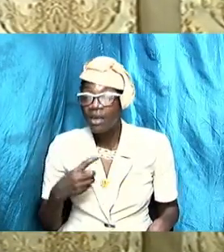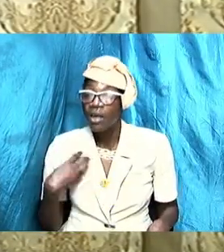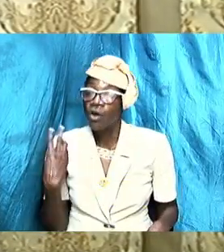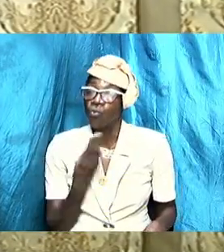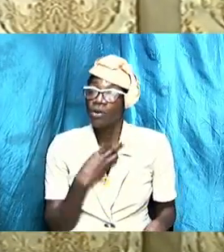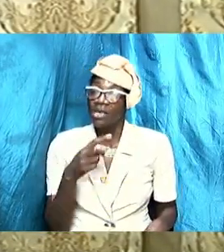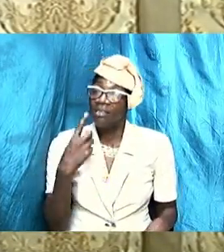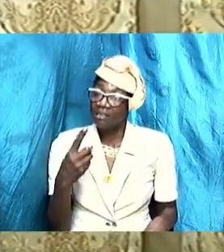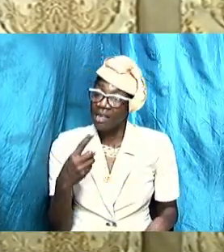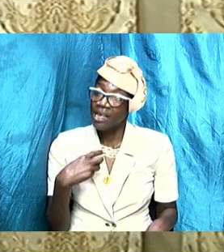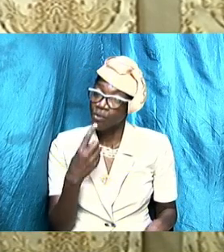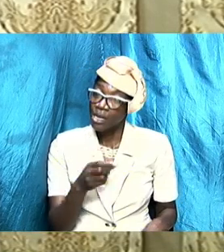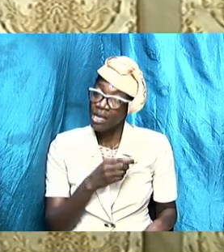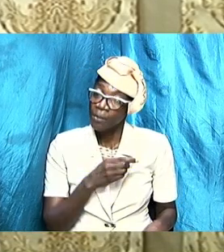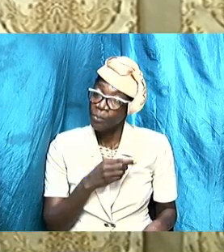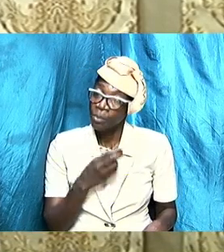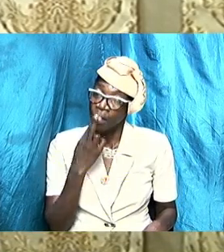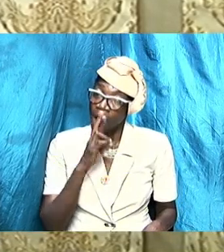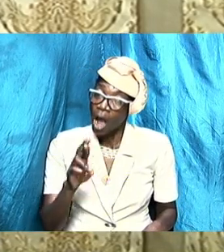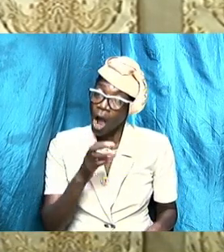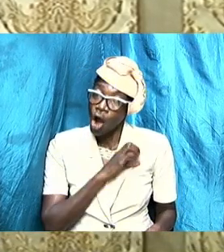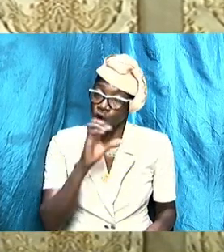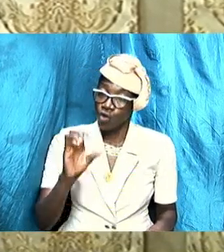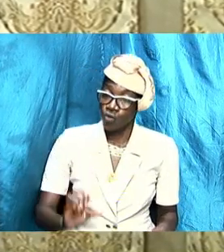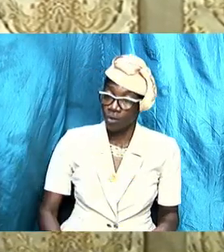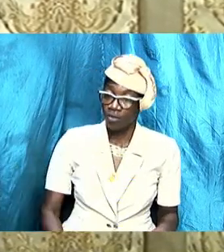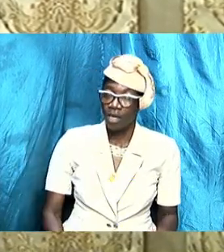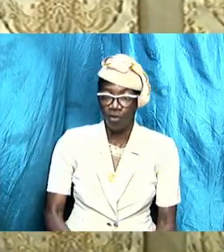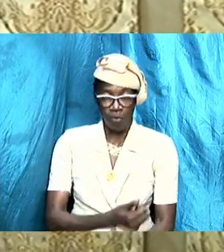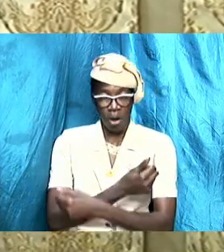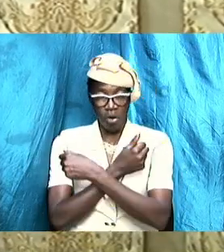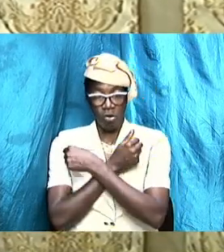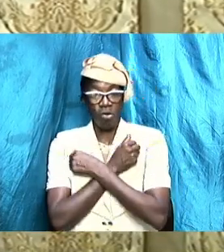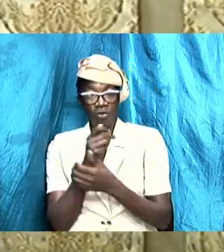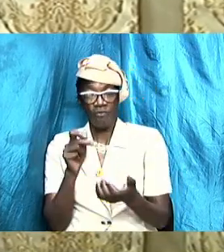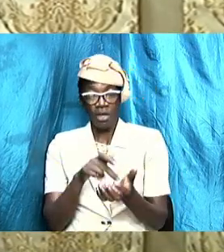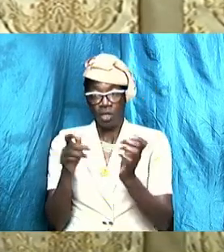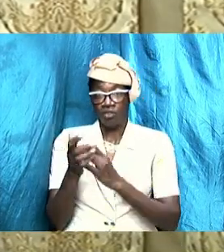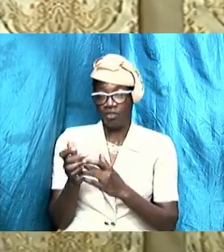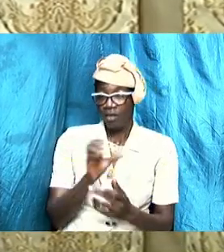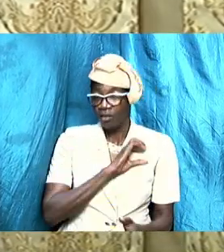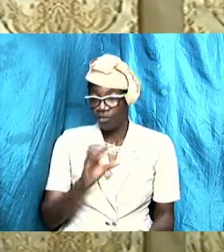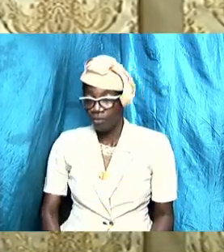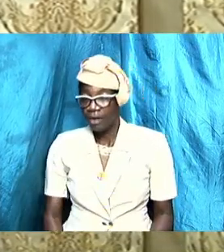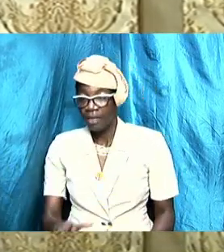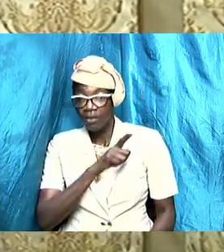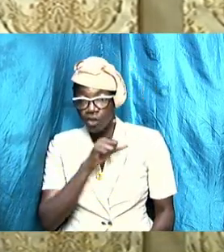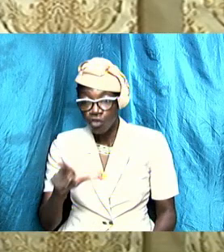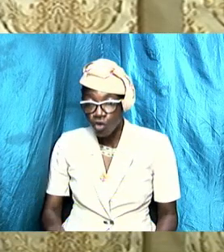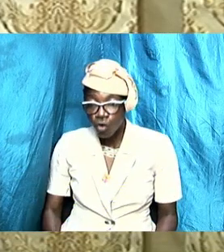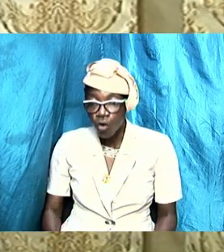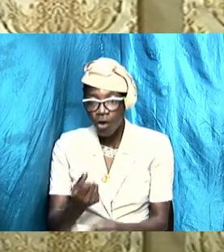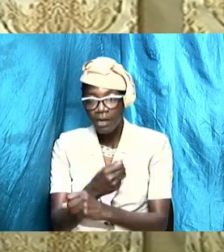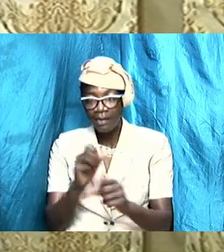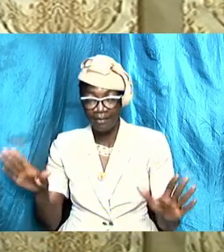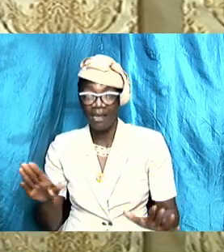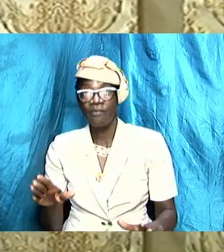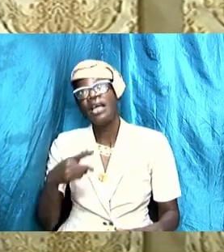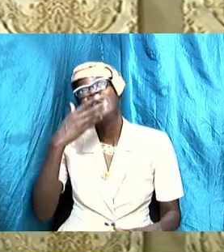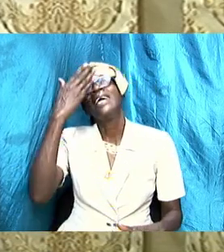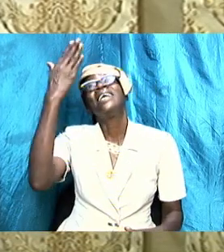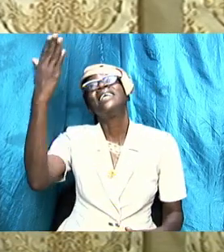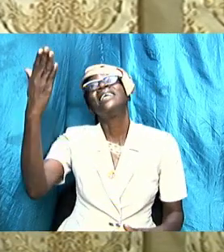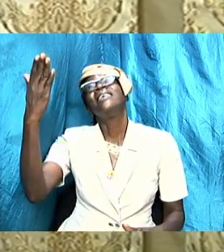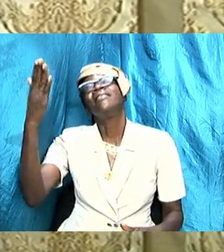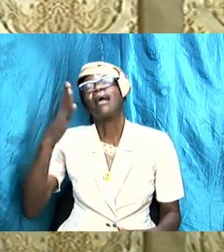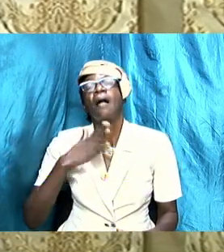are people who accept and embrace Jesus Christ as Lord and Savior he is my Lord